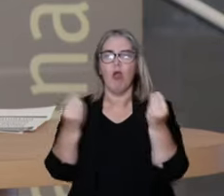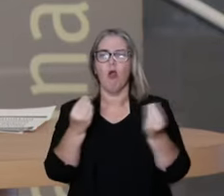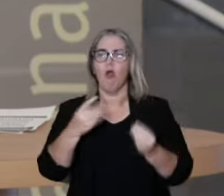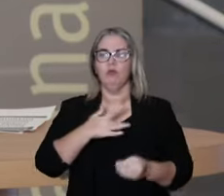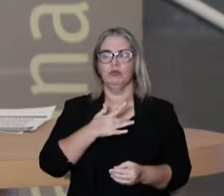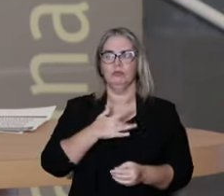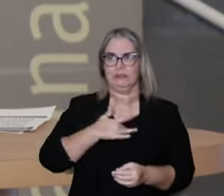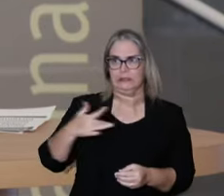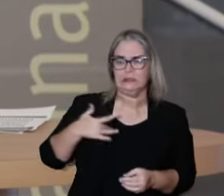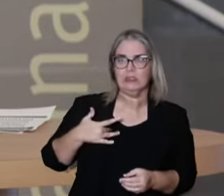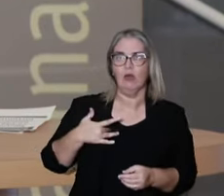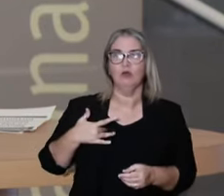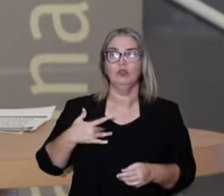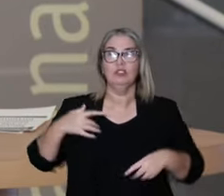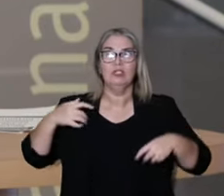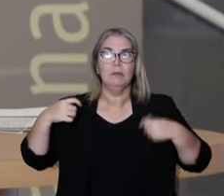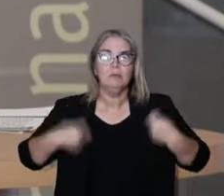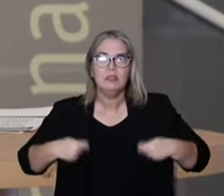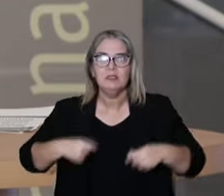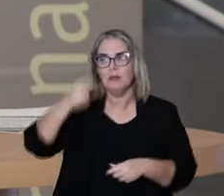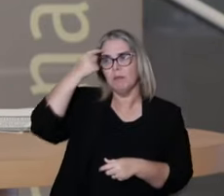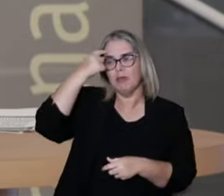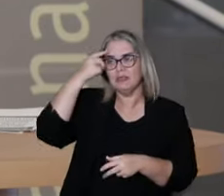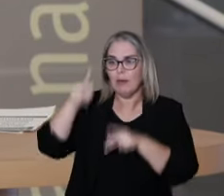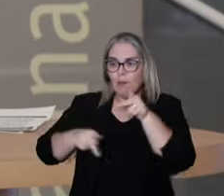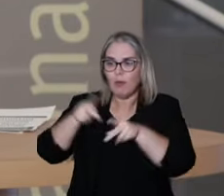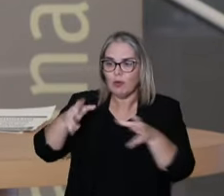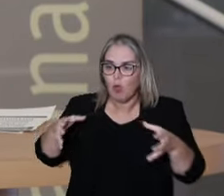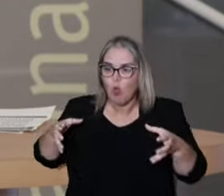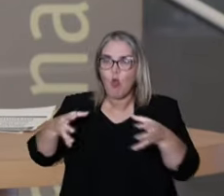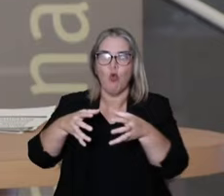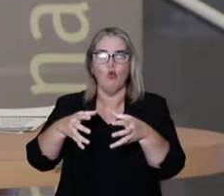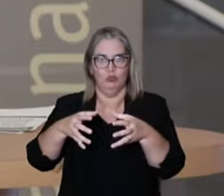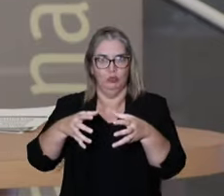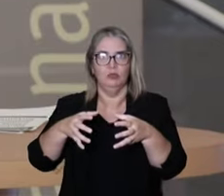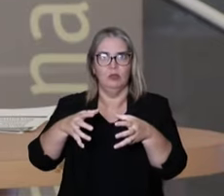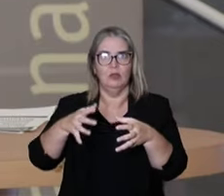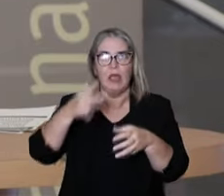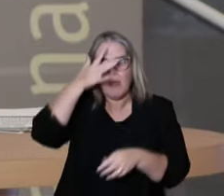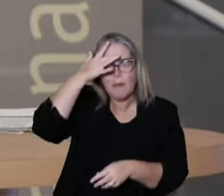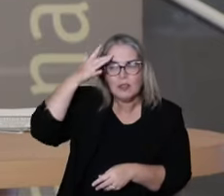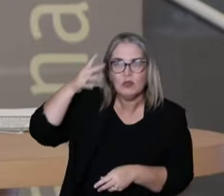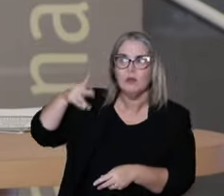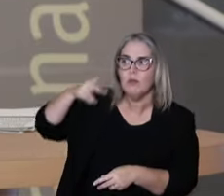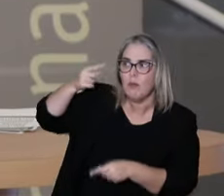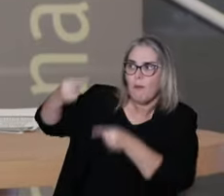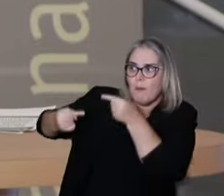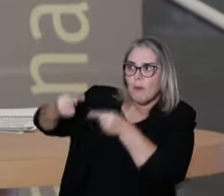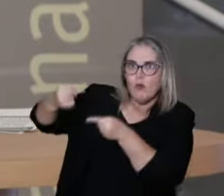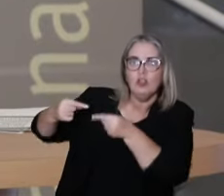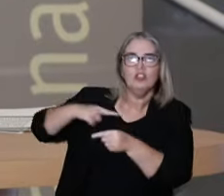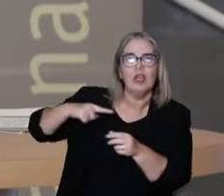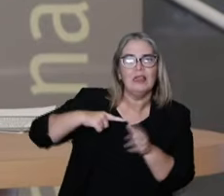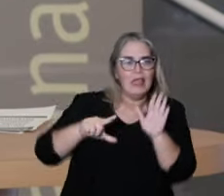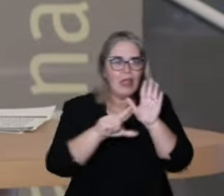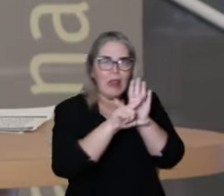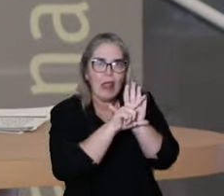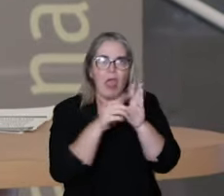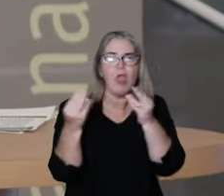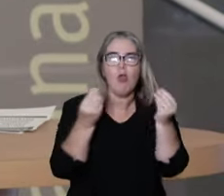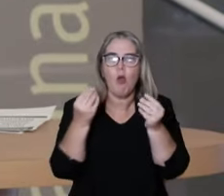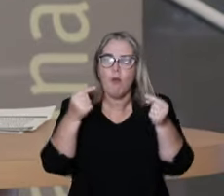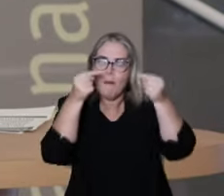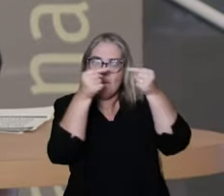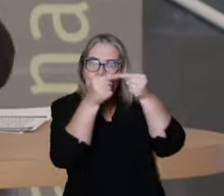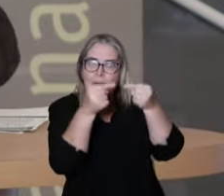concern because health is the result of a set of policies that define the way we live,